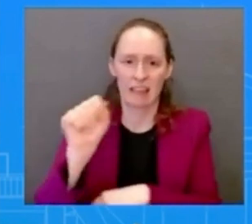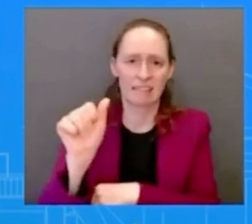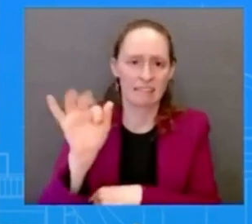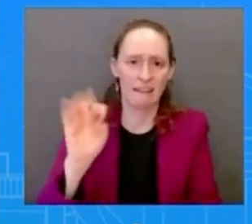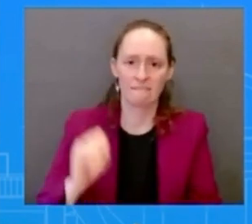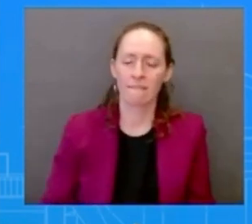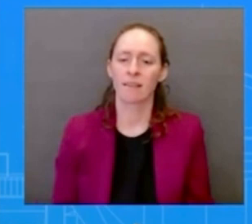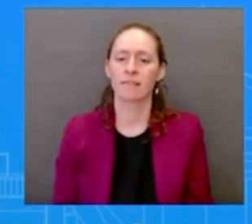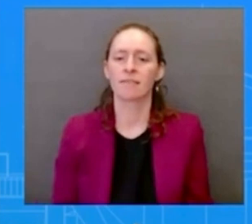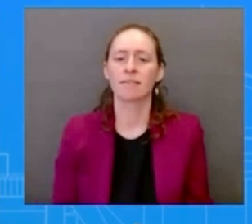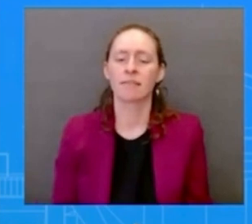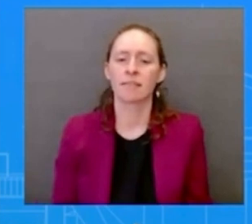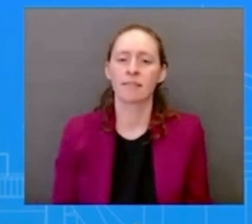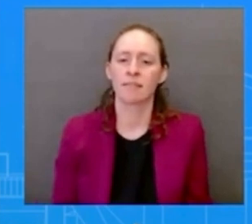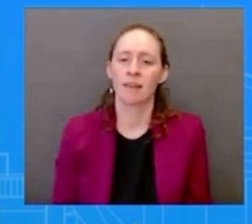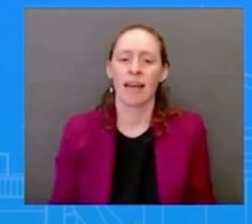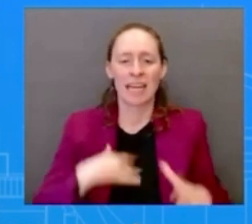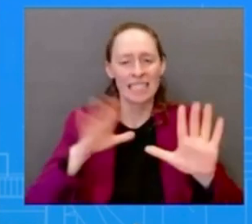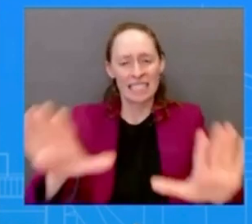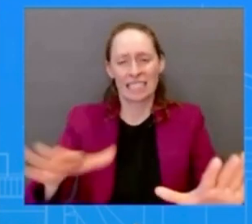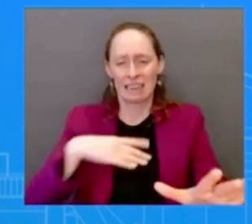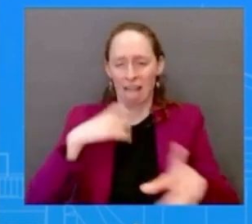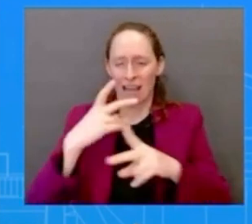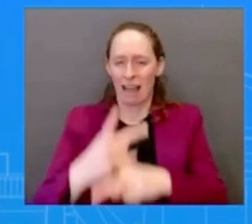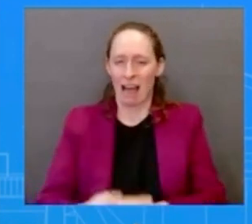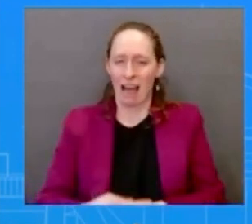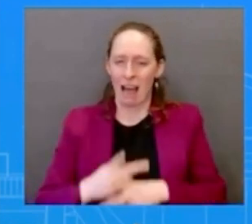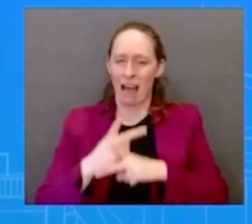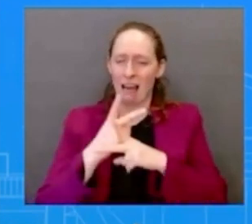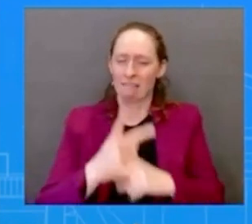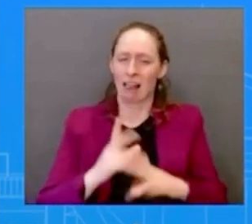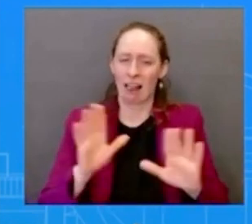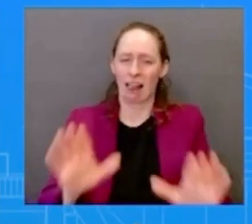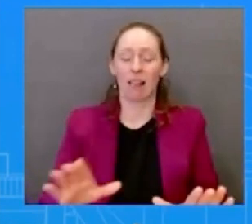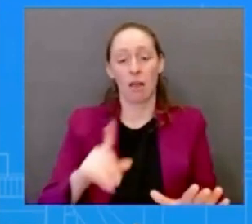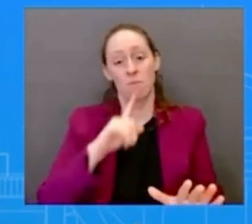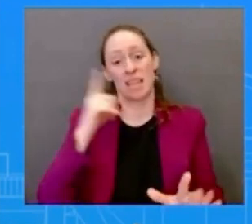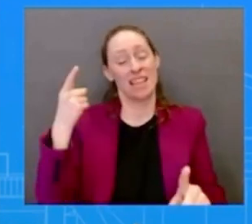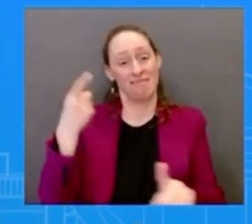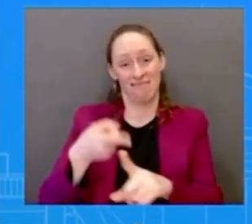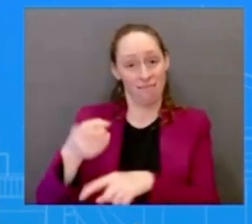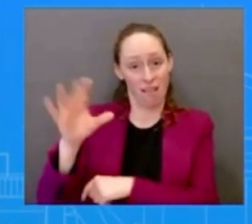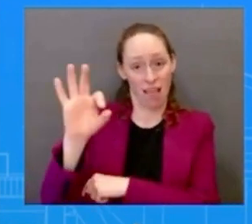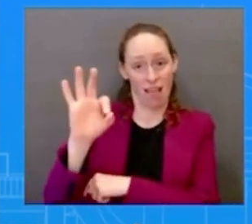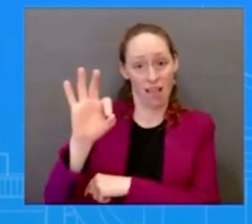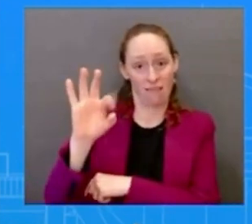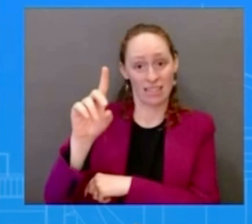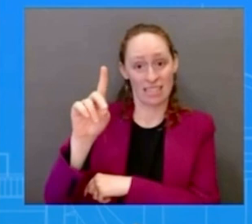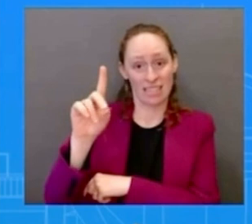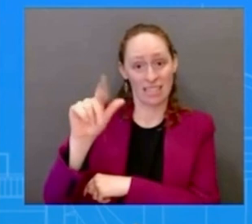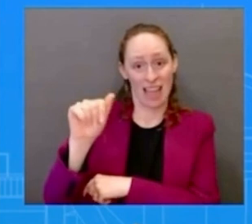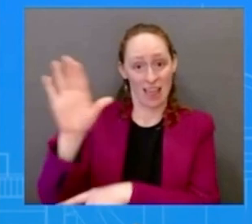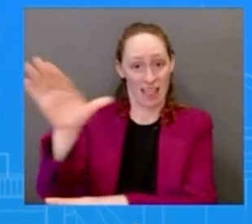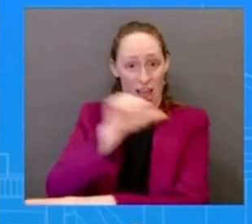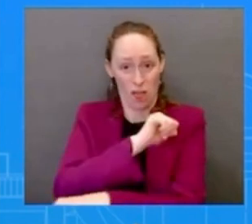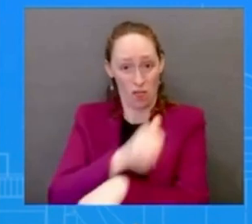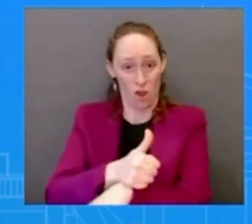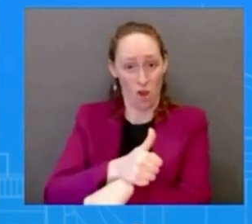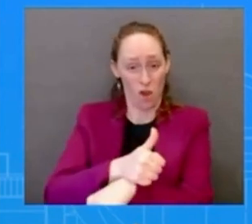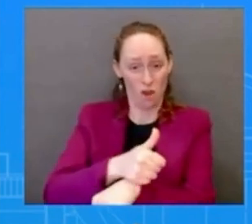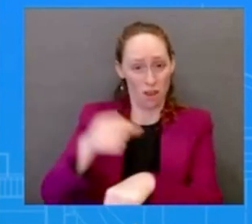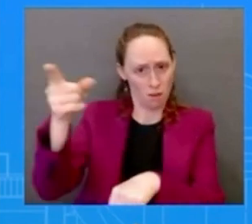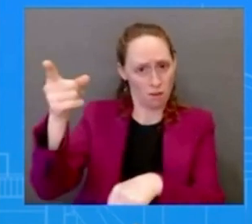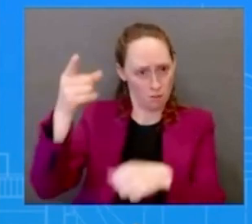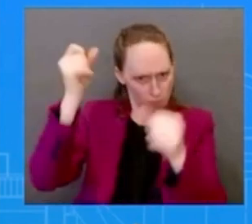authority to make its independent evidence-based decision on drugs this is what this is about decisions on what medication can be